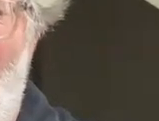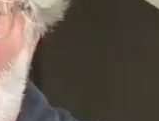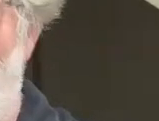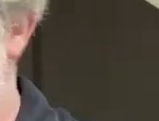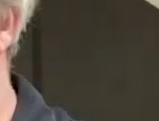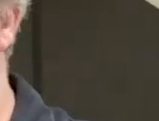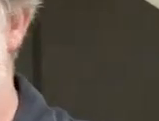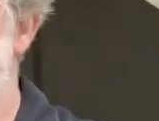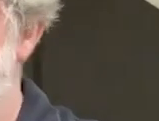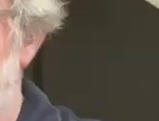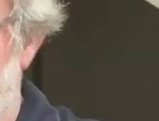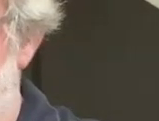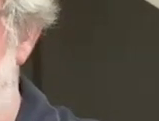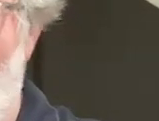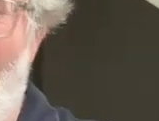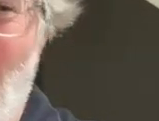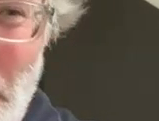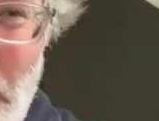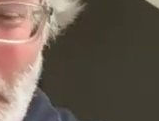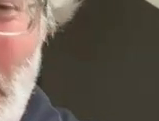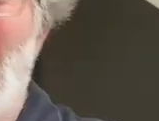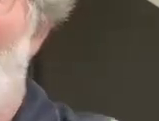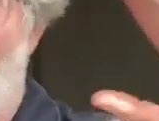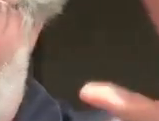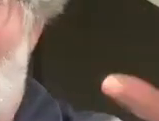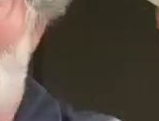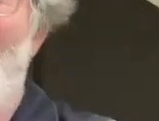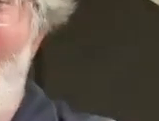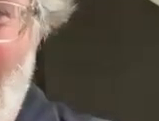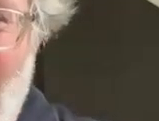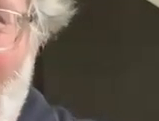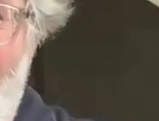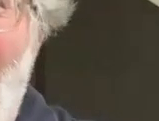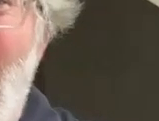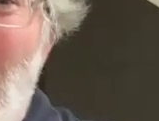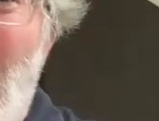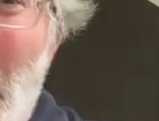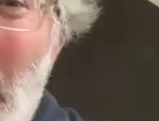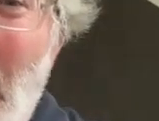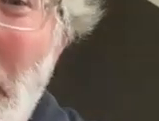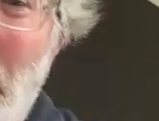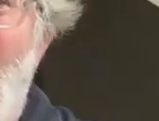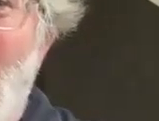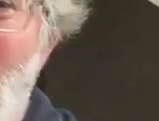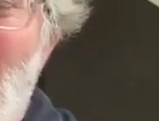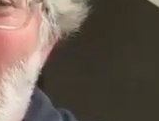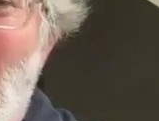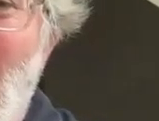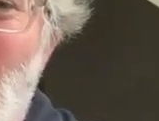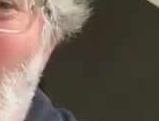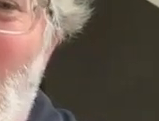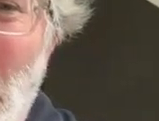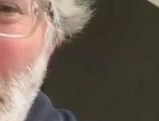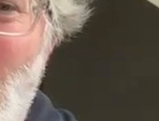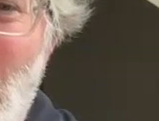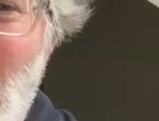attendee put in a question i'm going to go ahead and read it because someone voted for it but generally put your name behind stuff gang uh how do you suggest communicating